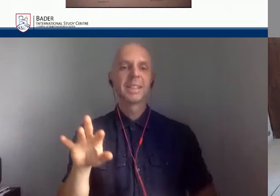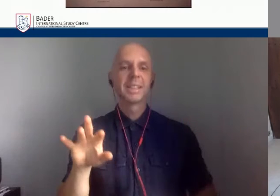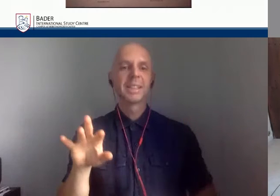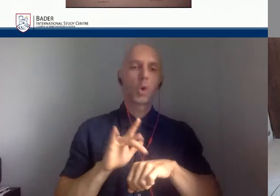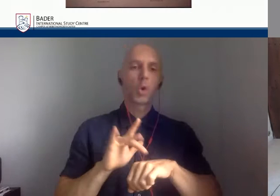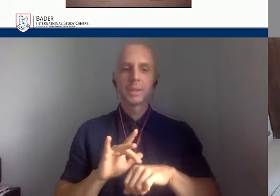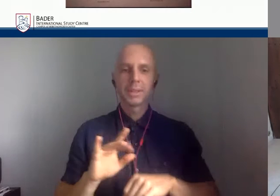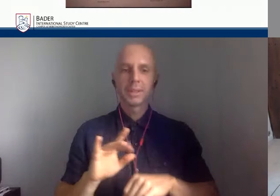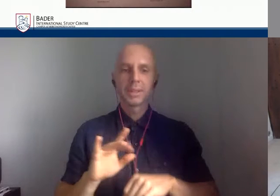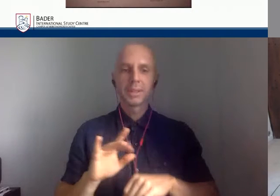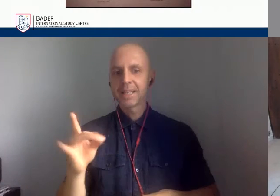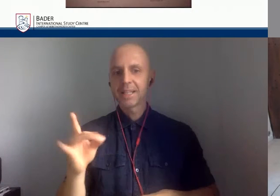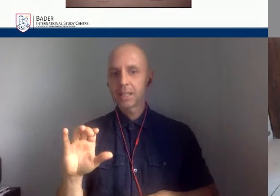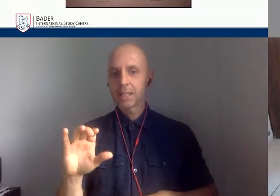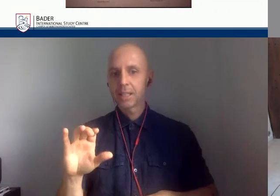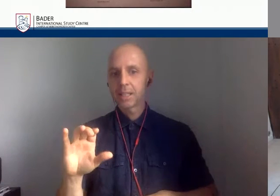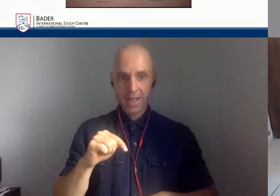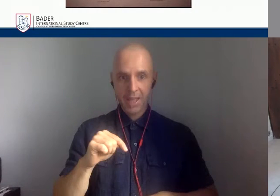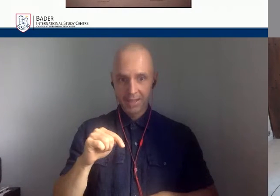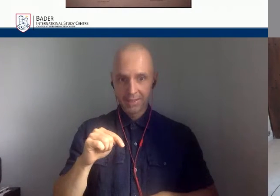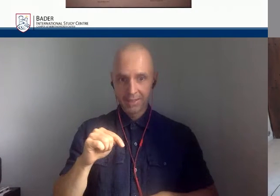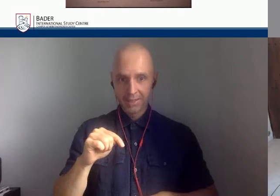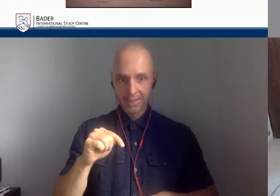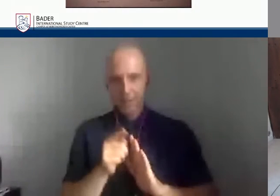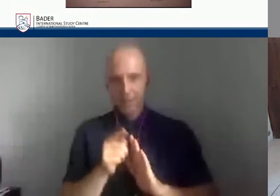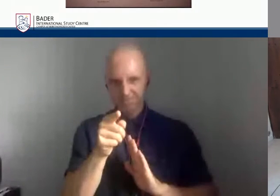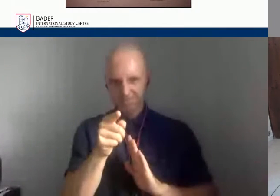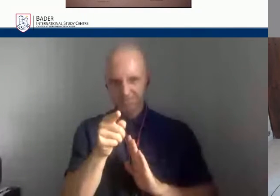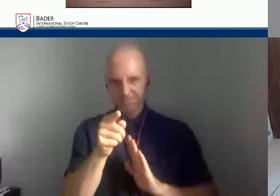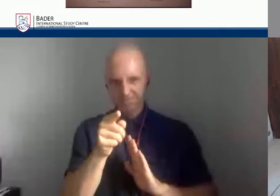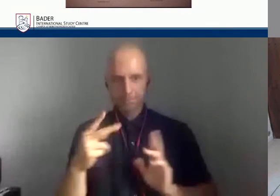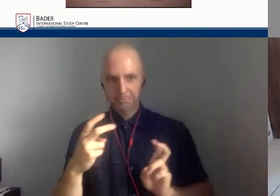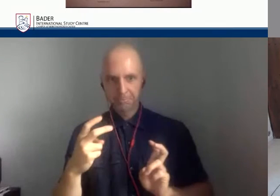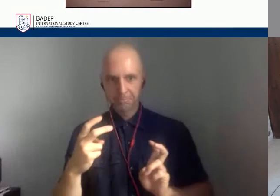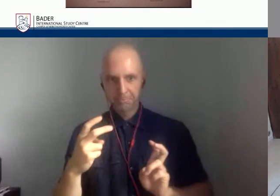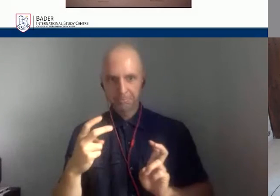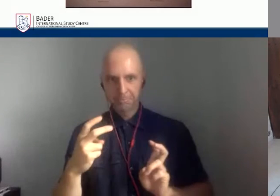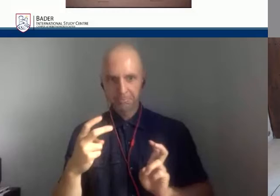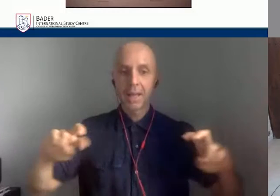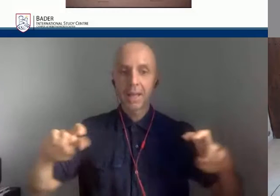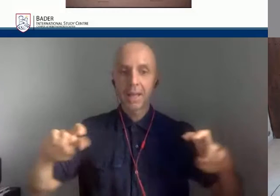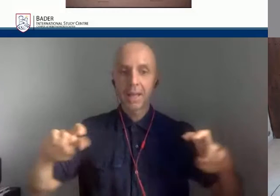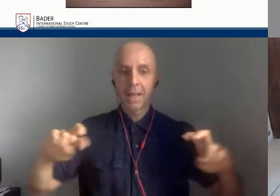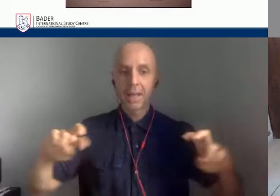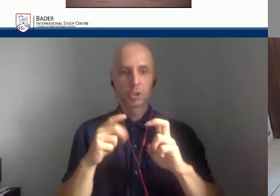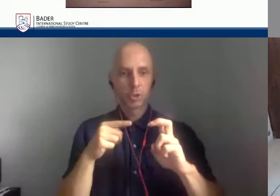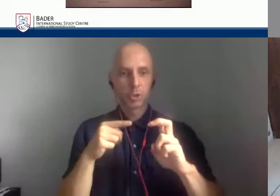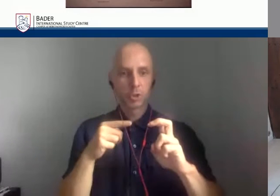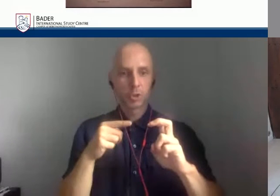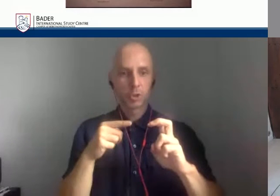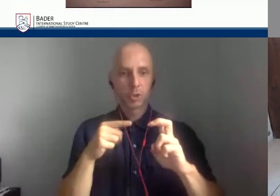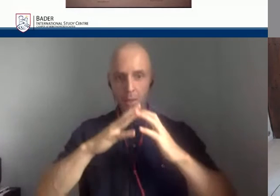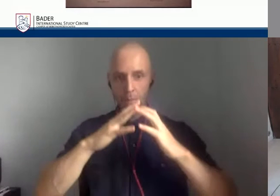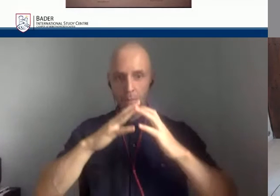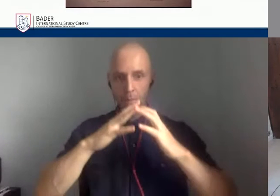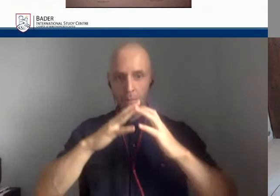be turned into a ruin and they were going to have the castle stripped and used things like the doors, the staircases,